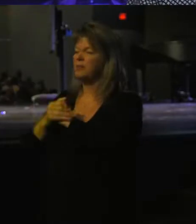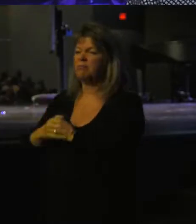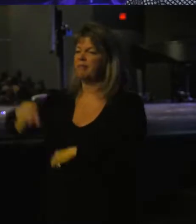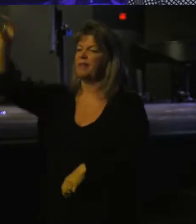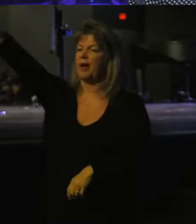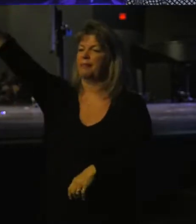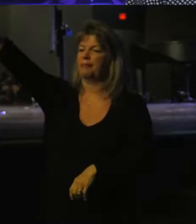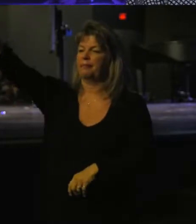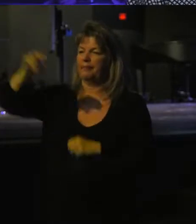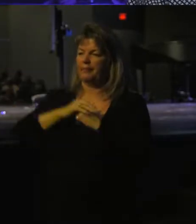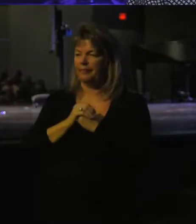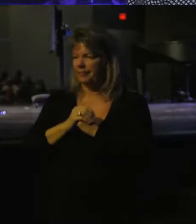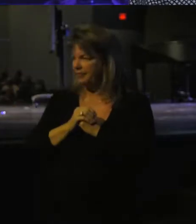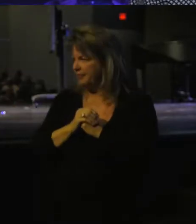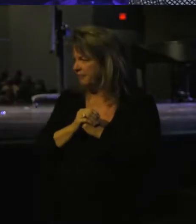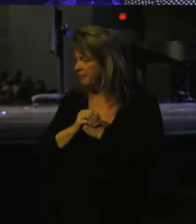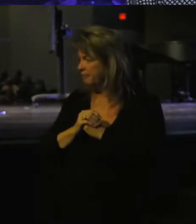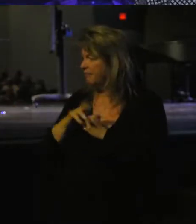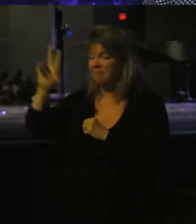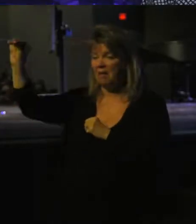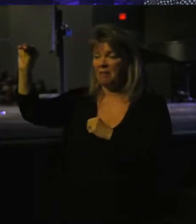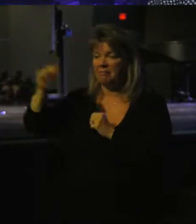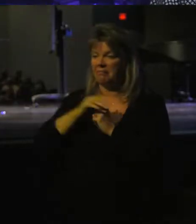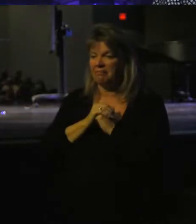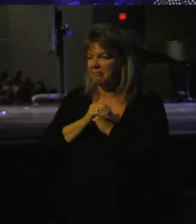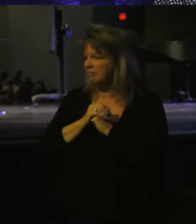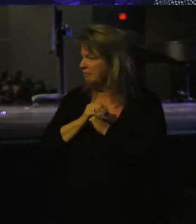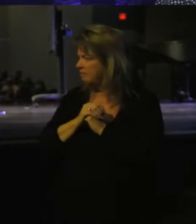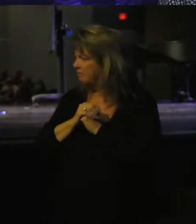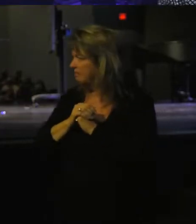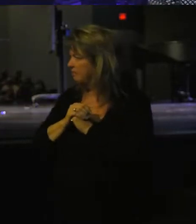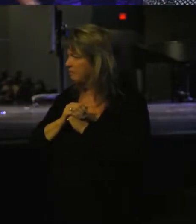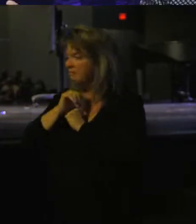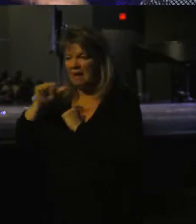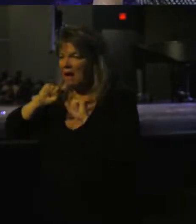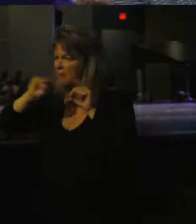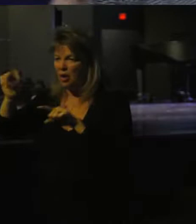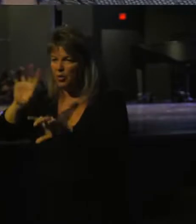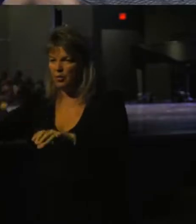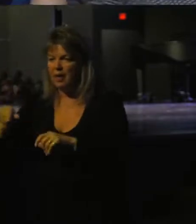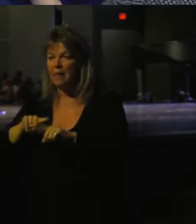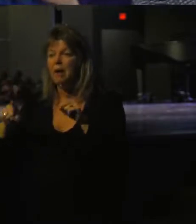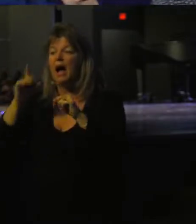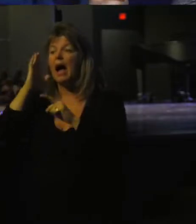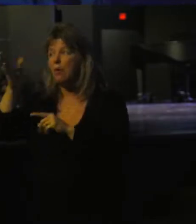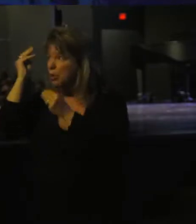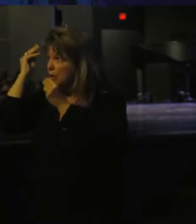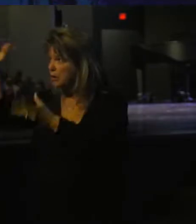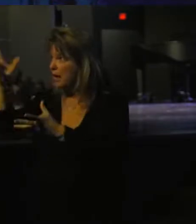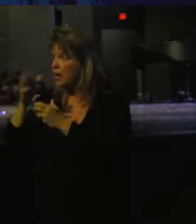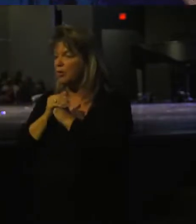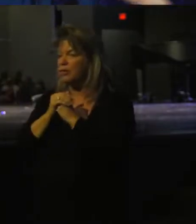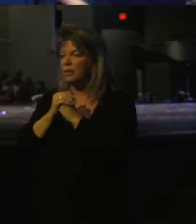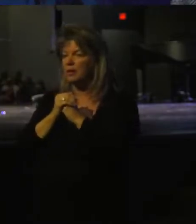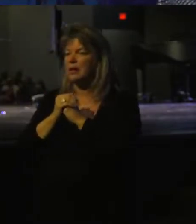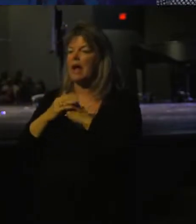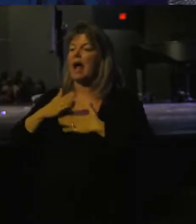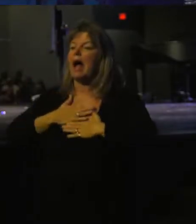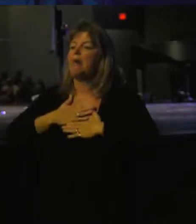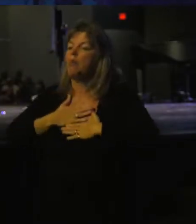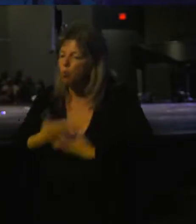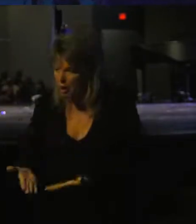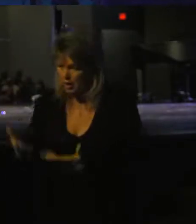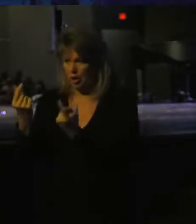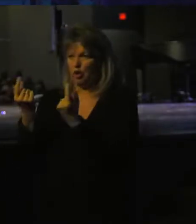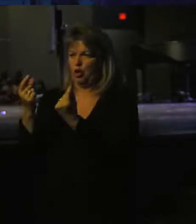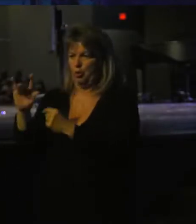No. No. I'm not going to go do that. But what I will tell you is I'm willing to do